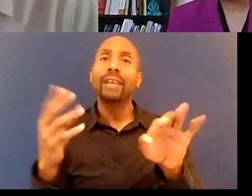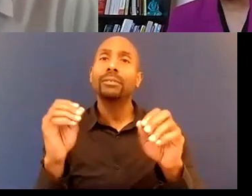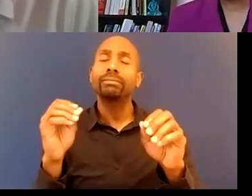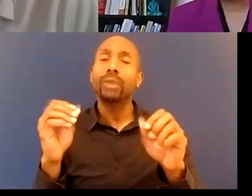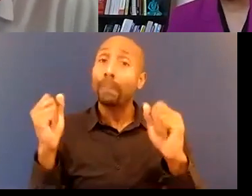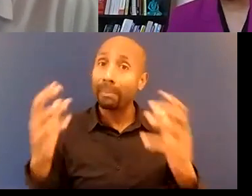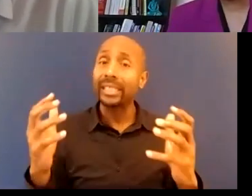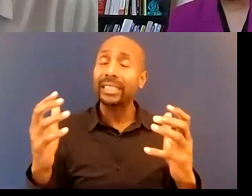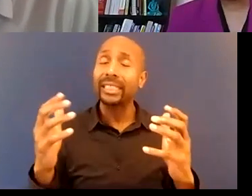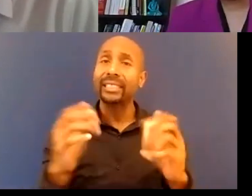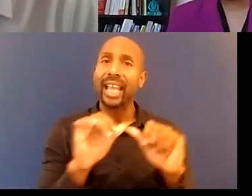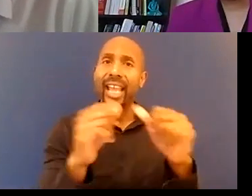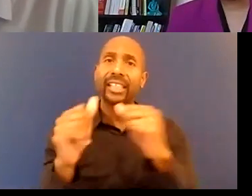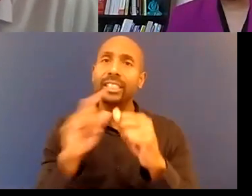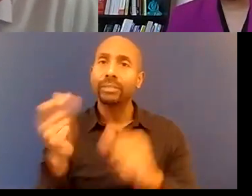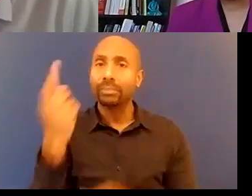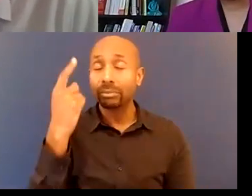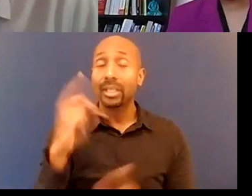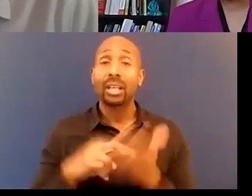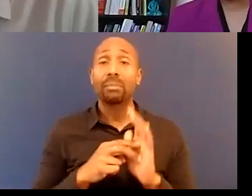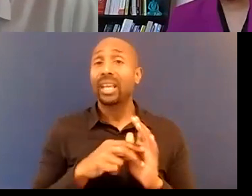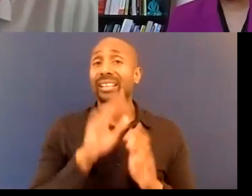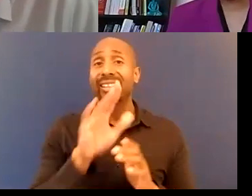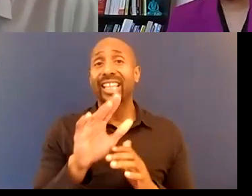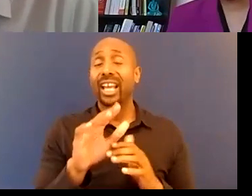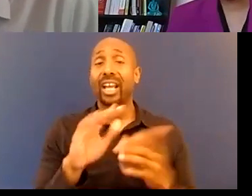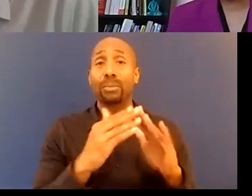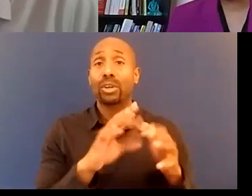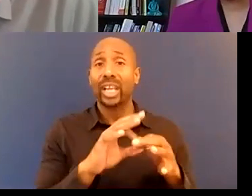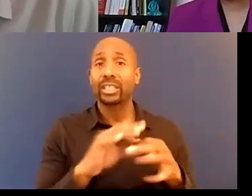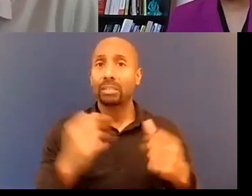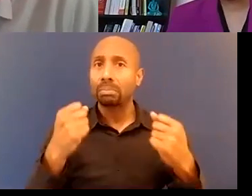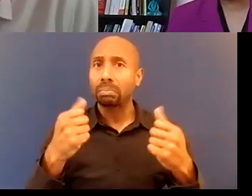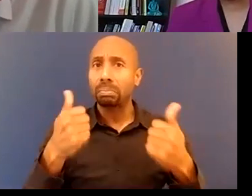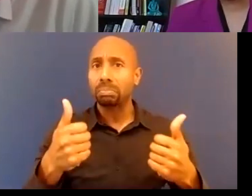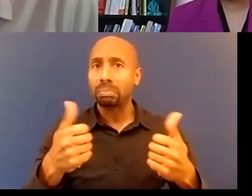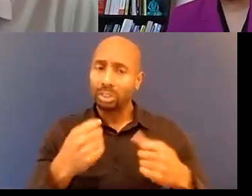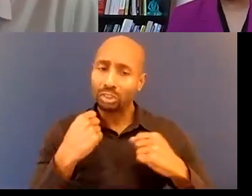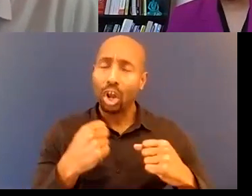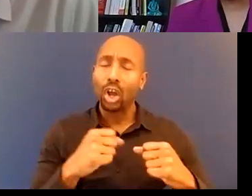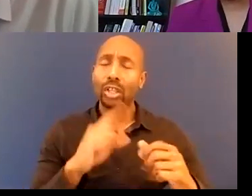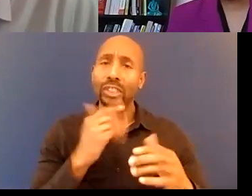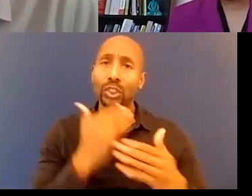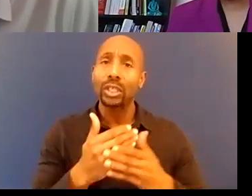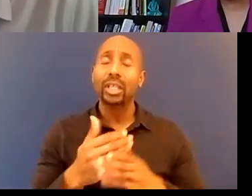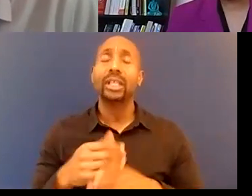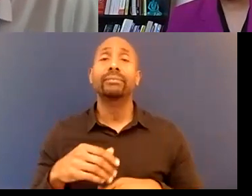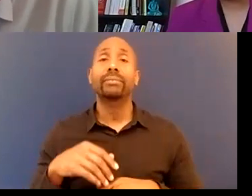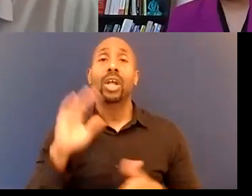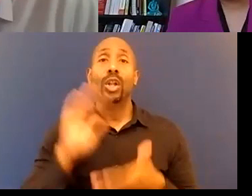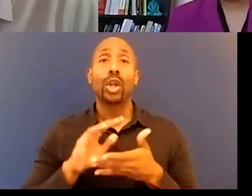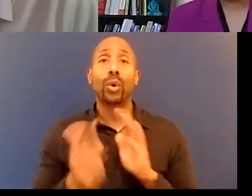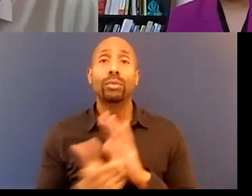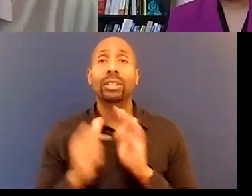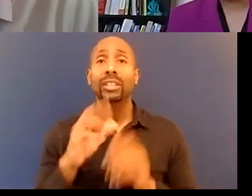they have great community relationships they have low crime they have these partnerships that exist now you know we talk about policy and how policy meets